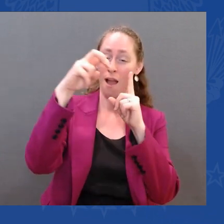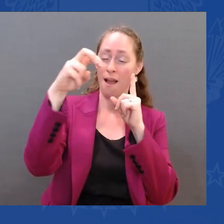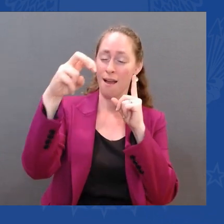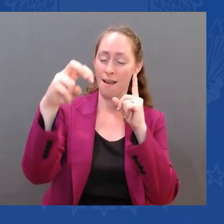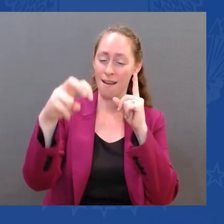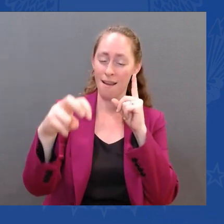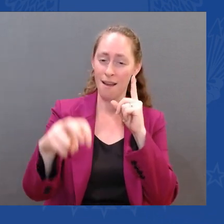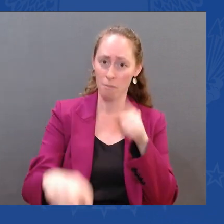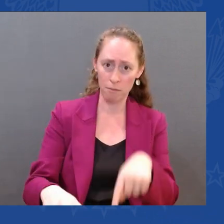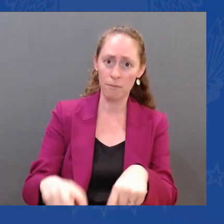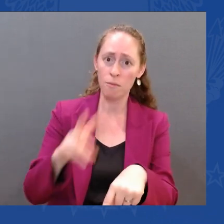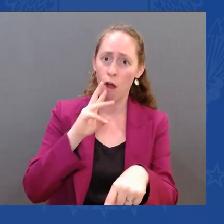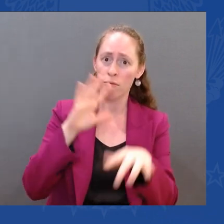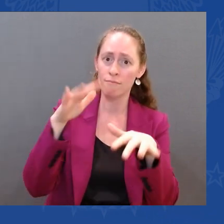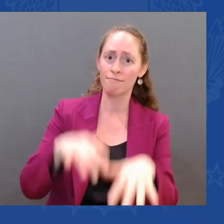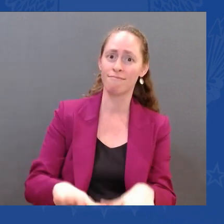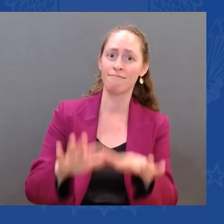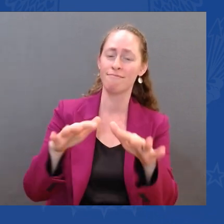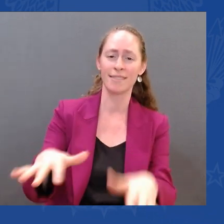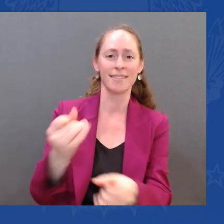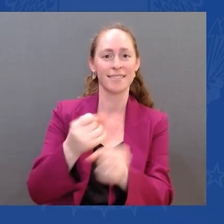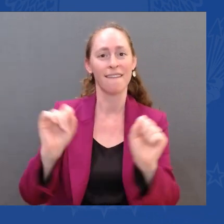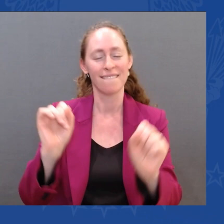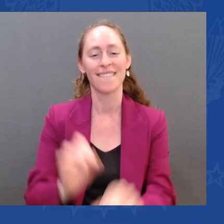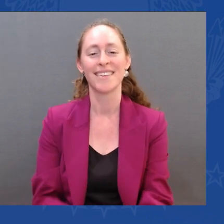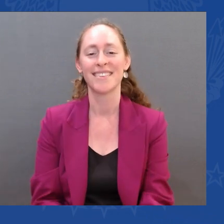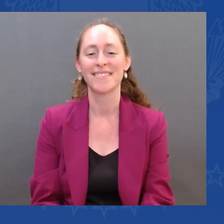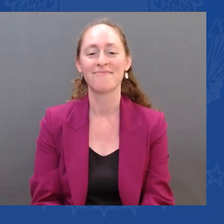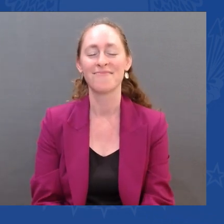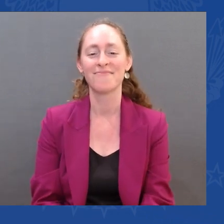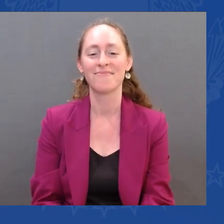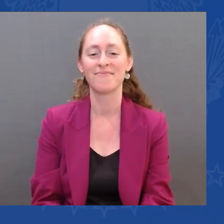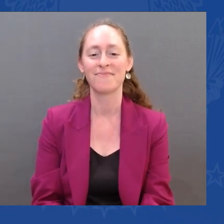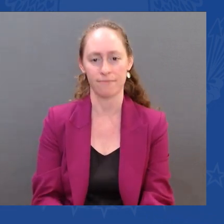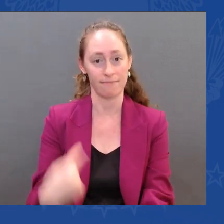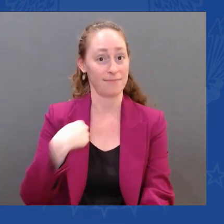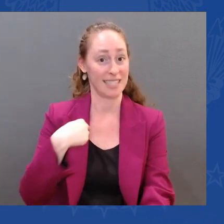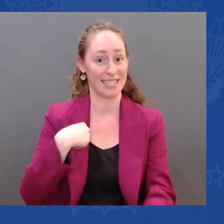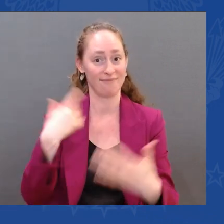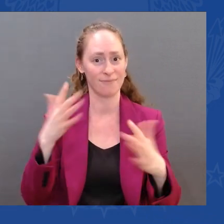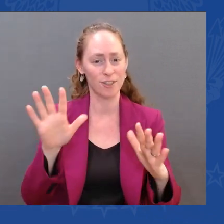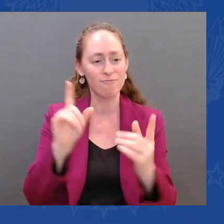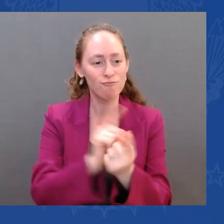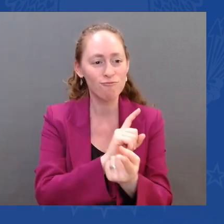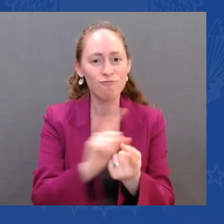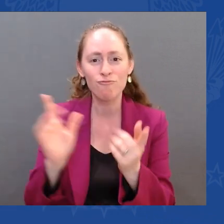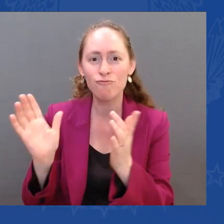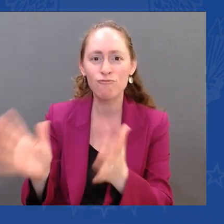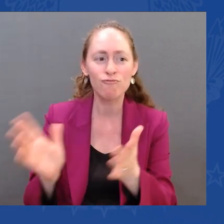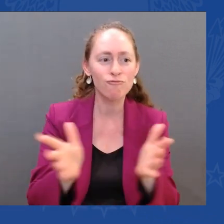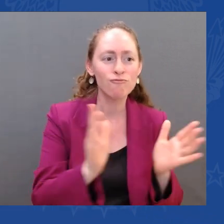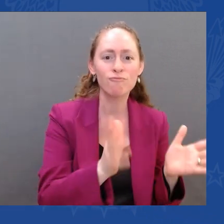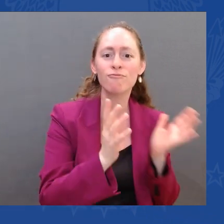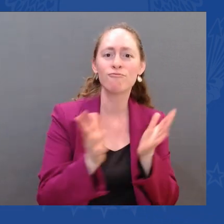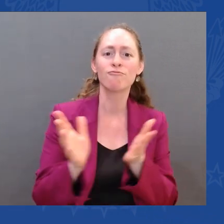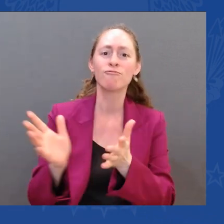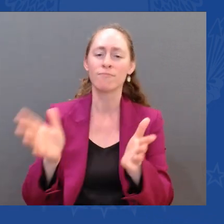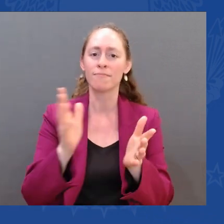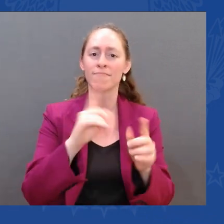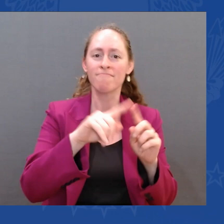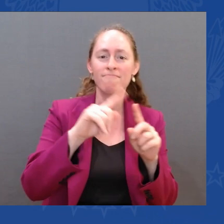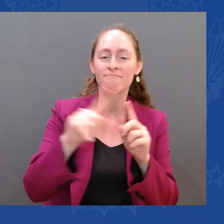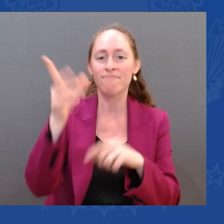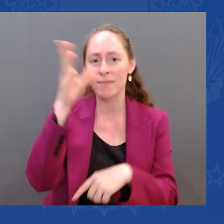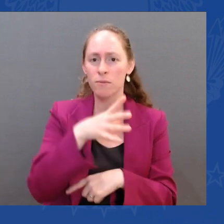men who performed these high-risk missions, and they are trying to help not only deal with but